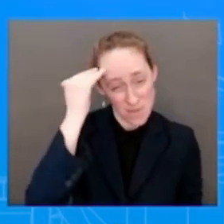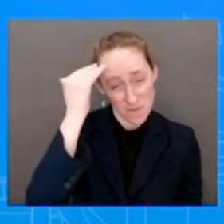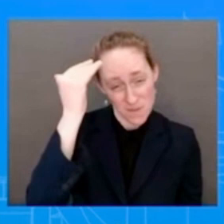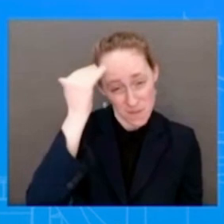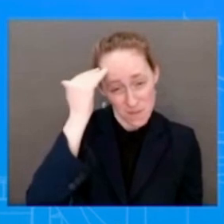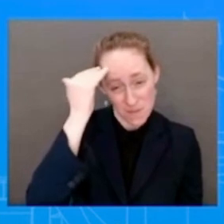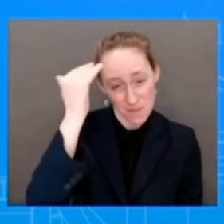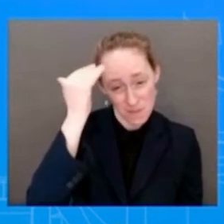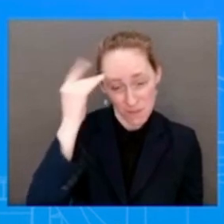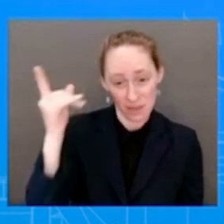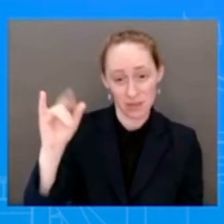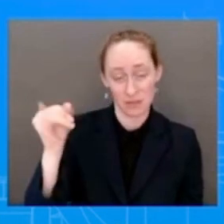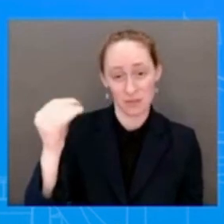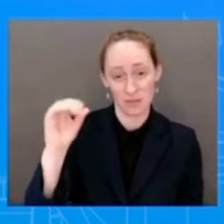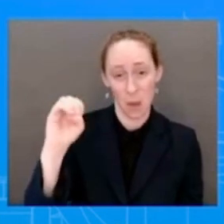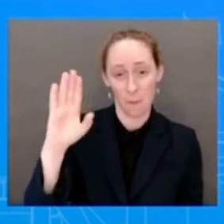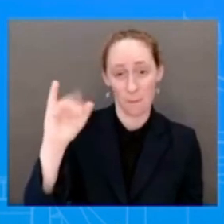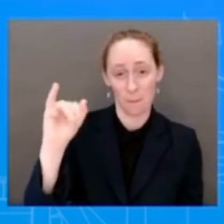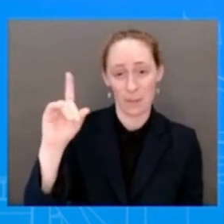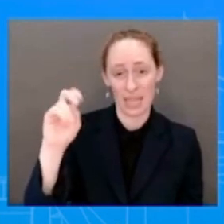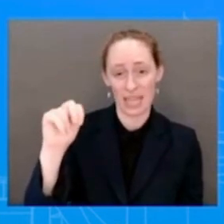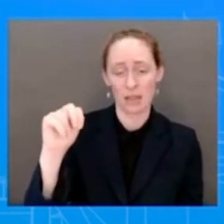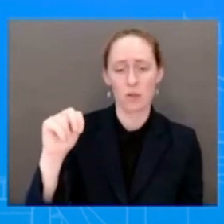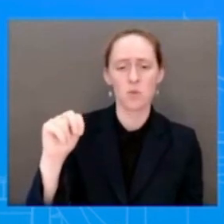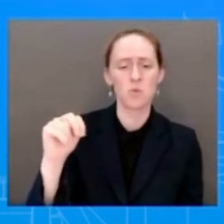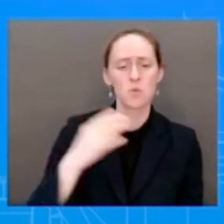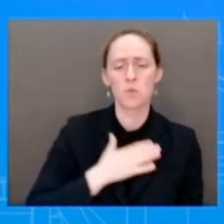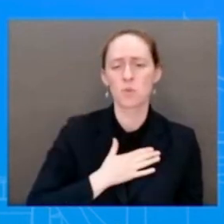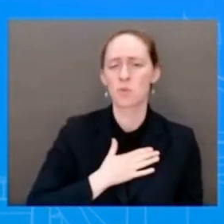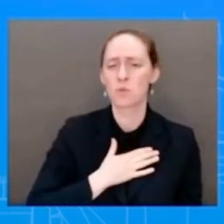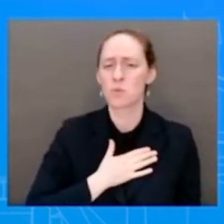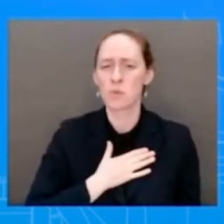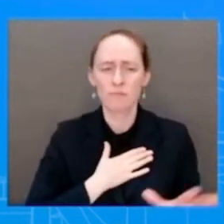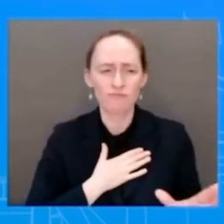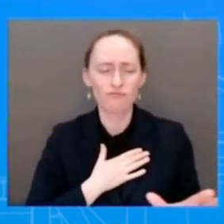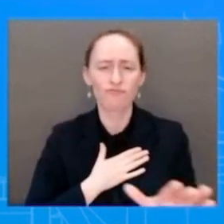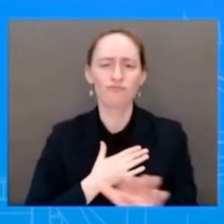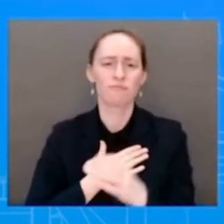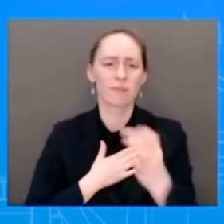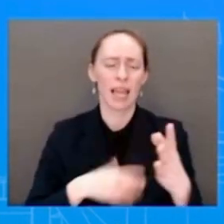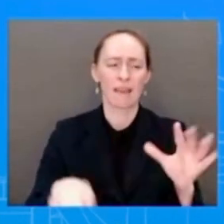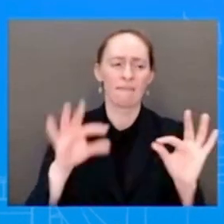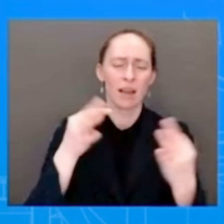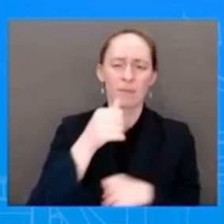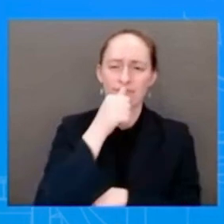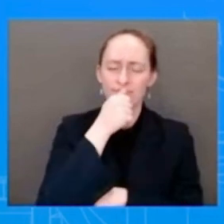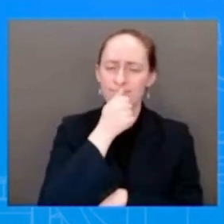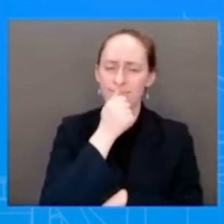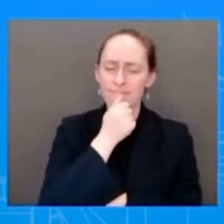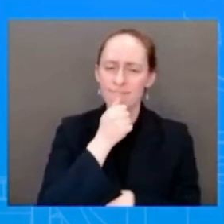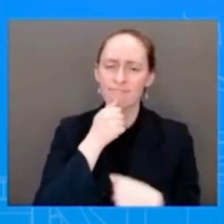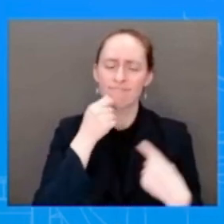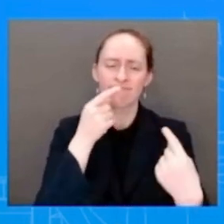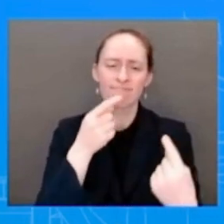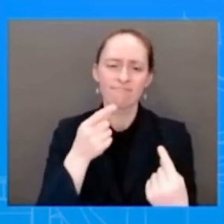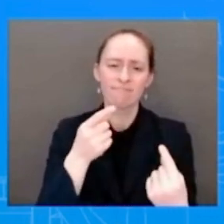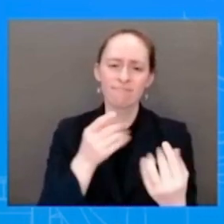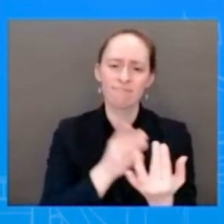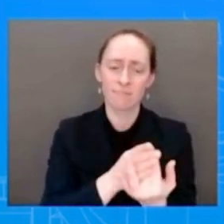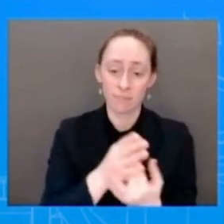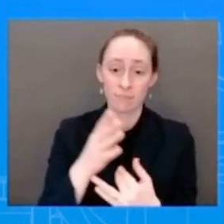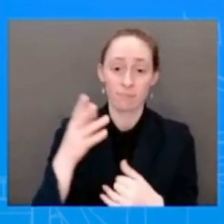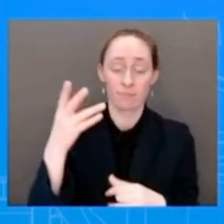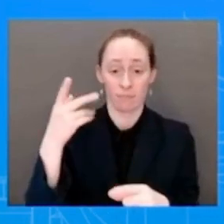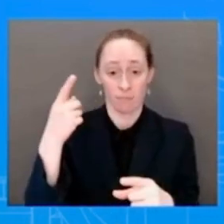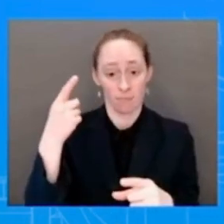families who have lost loved ones because he knows what that means. You've named one family in particular. I understand why you're naming